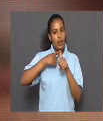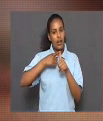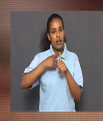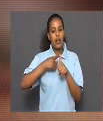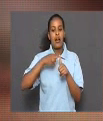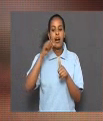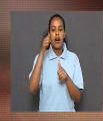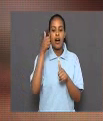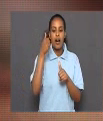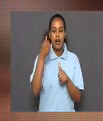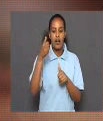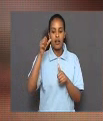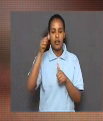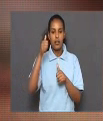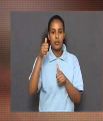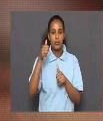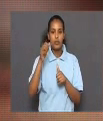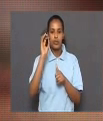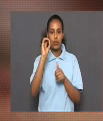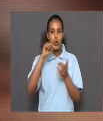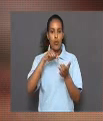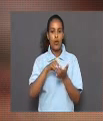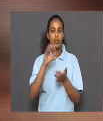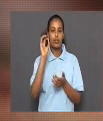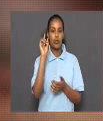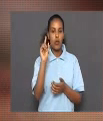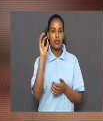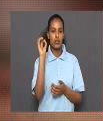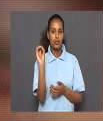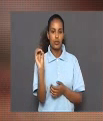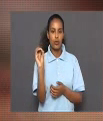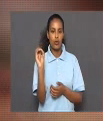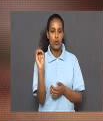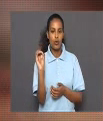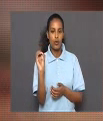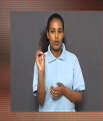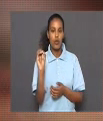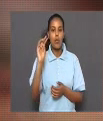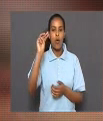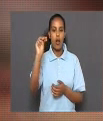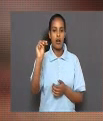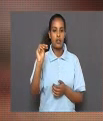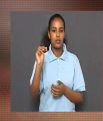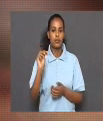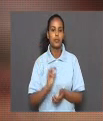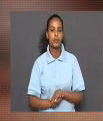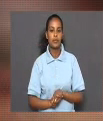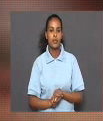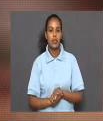of acetic acid is 0.10 molar.